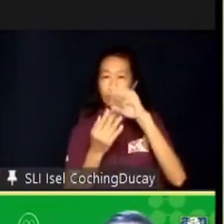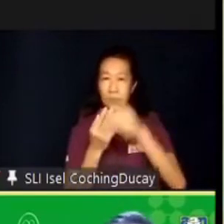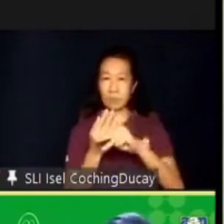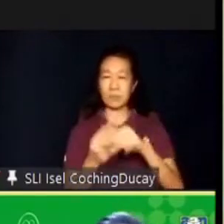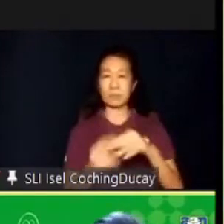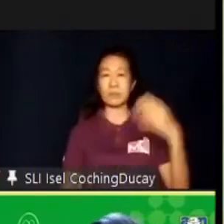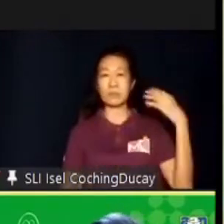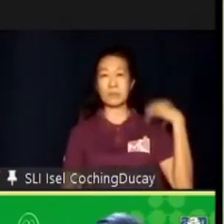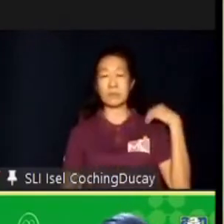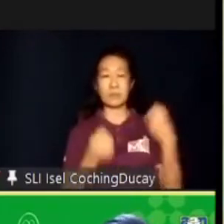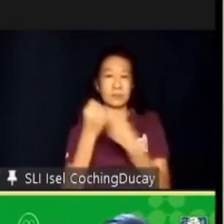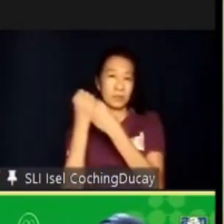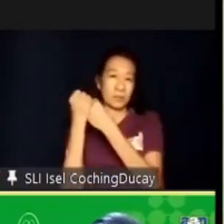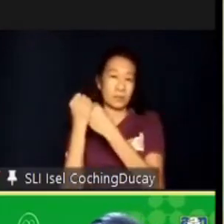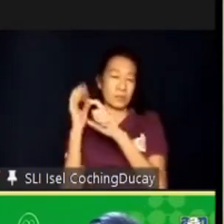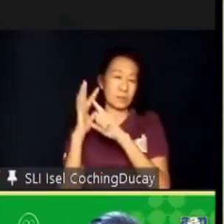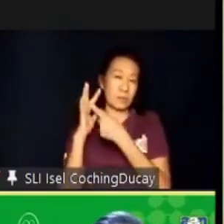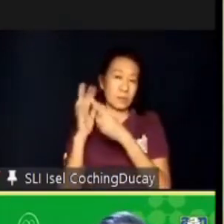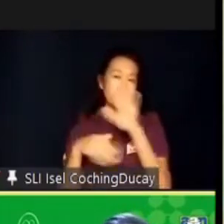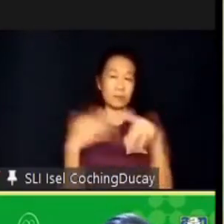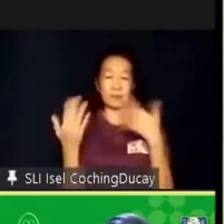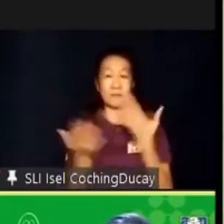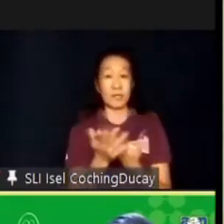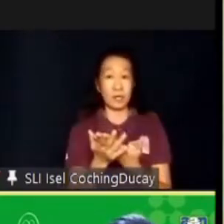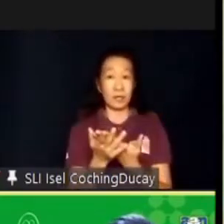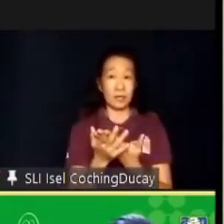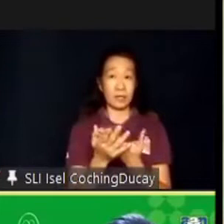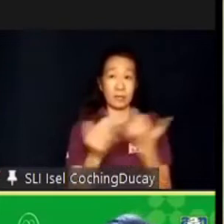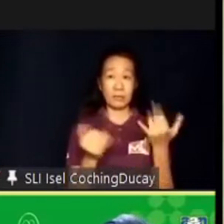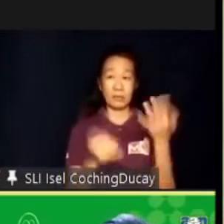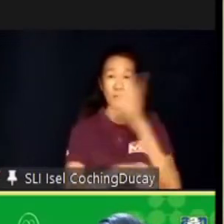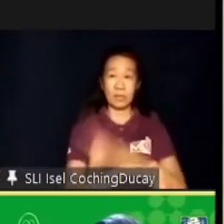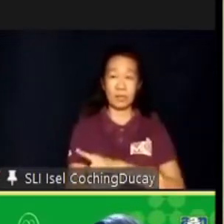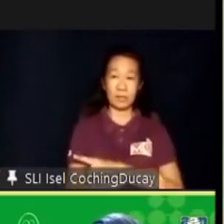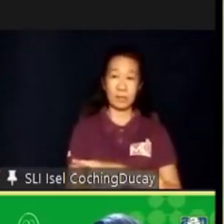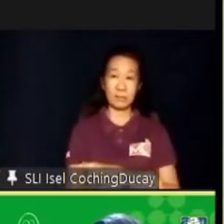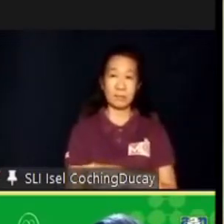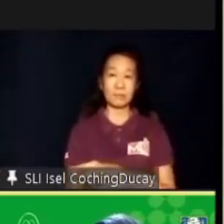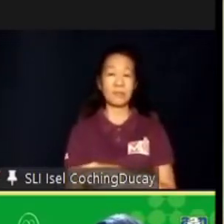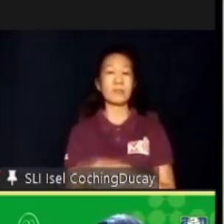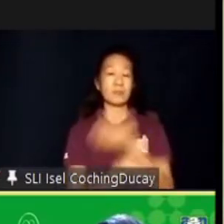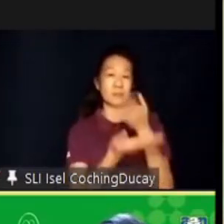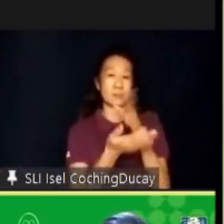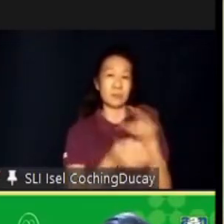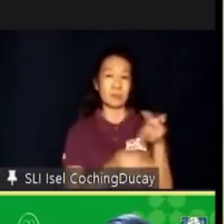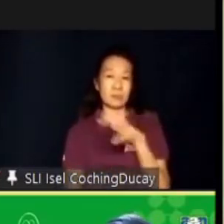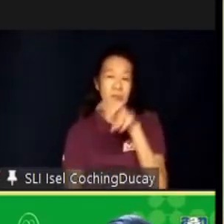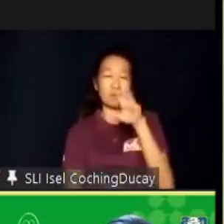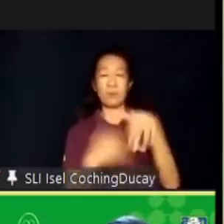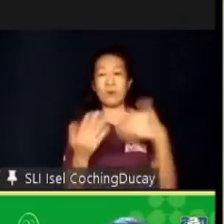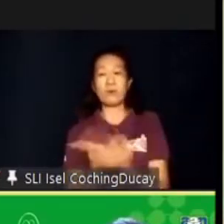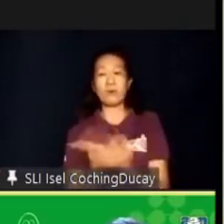sponsor. We started everything. And today, I am going to share our journey with all of you.